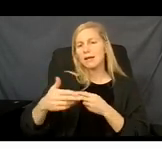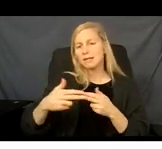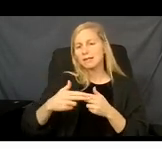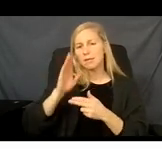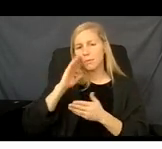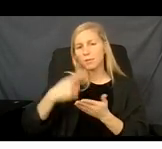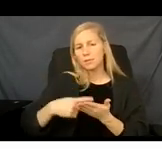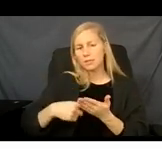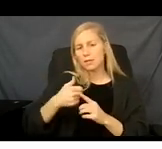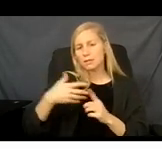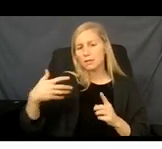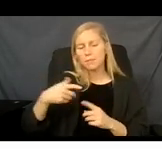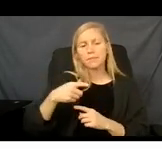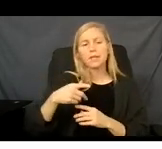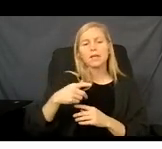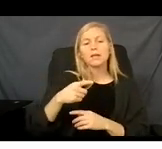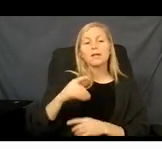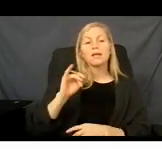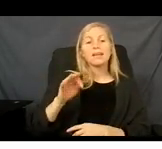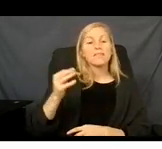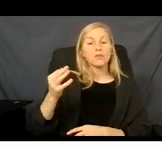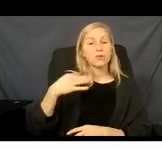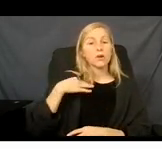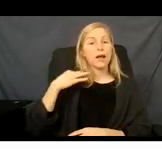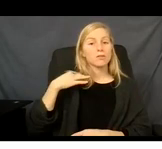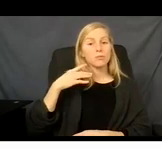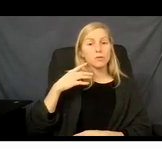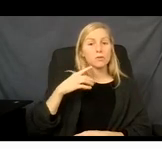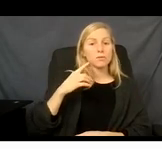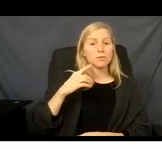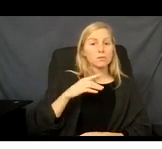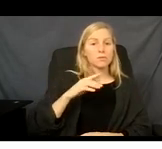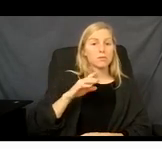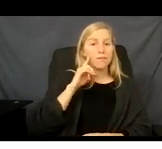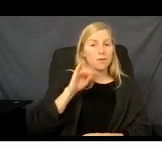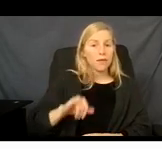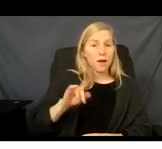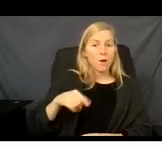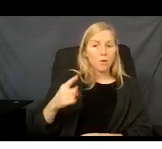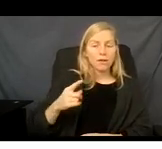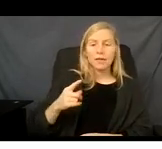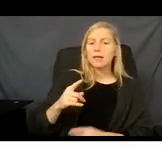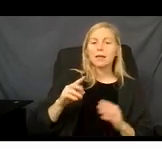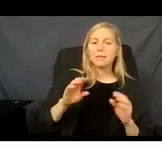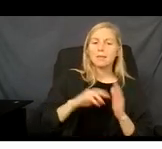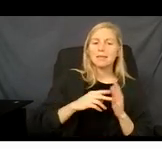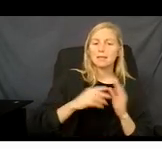If one is determined eligible for emergency Medicaid coverage only, there won't be option for plan selection.